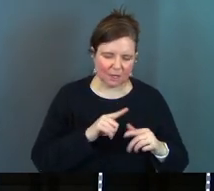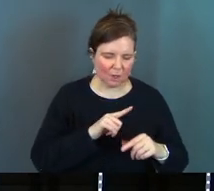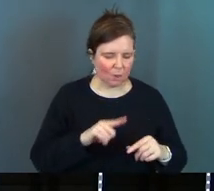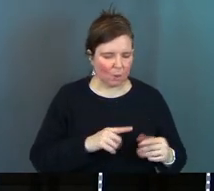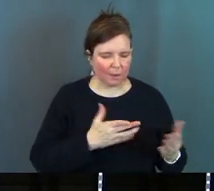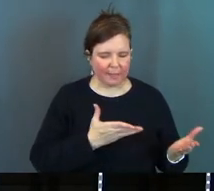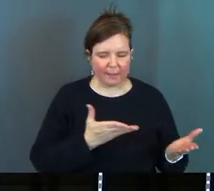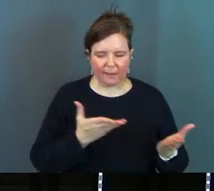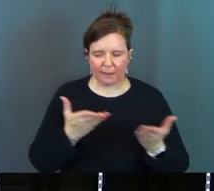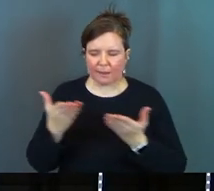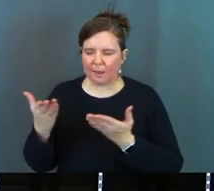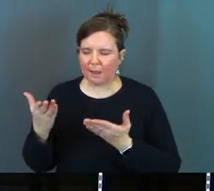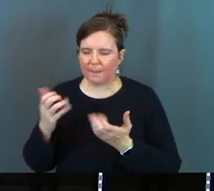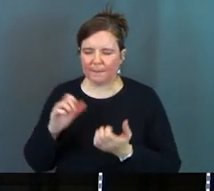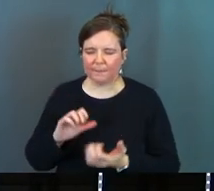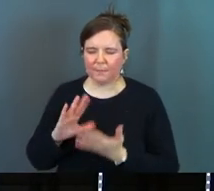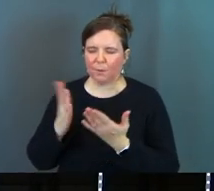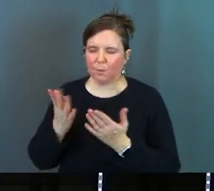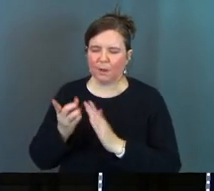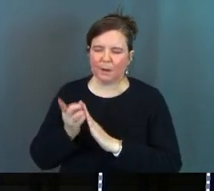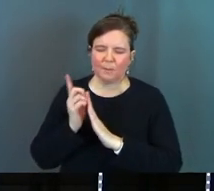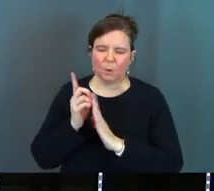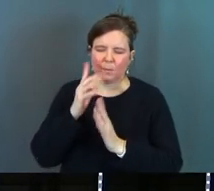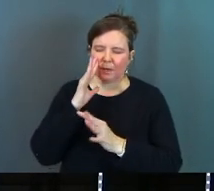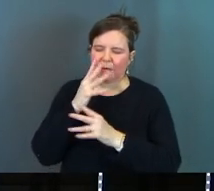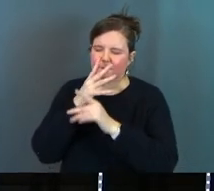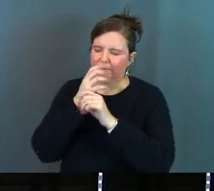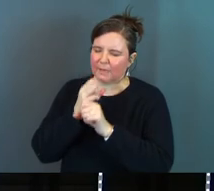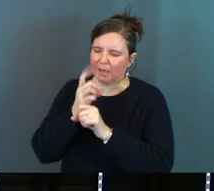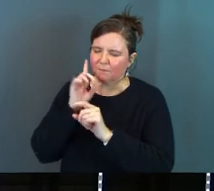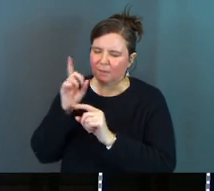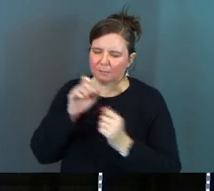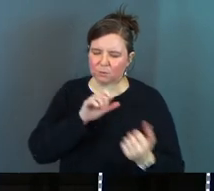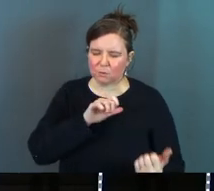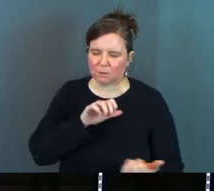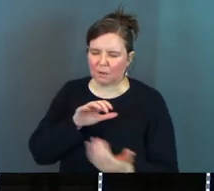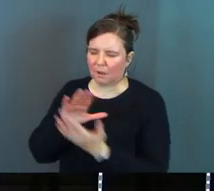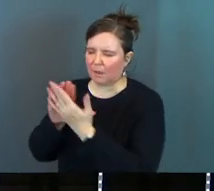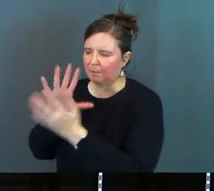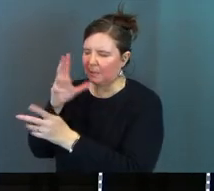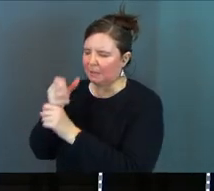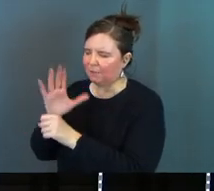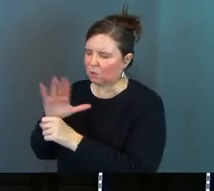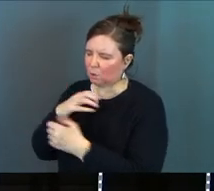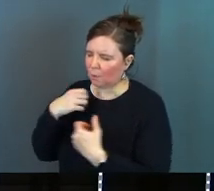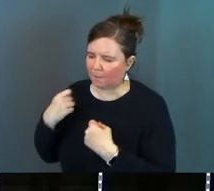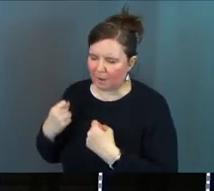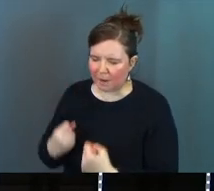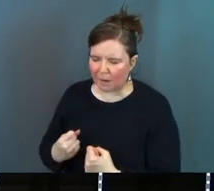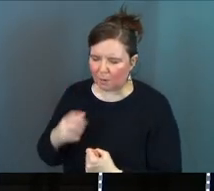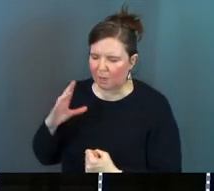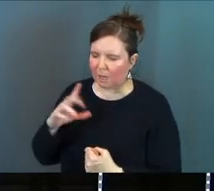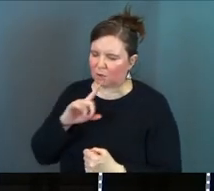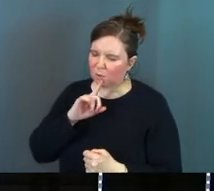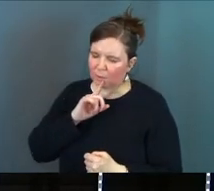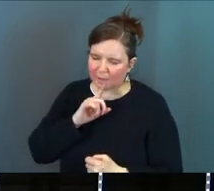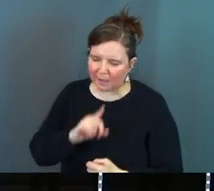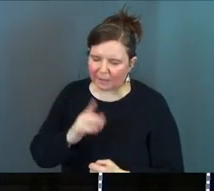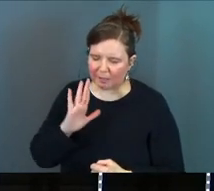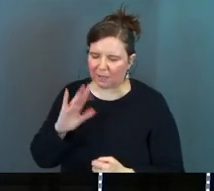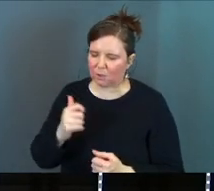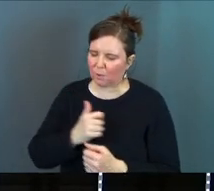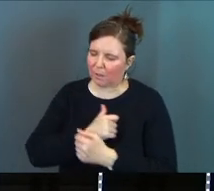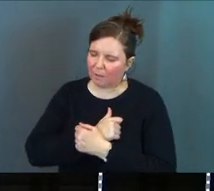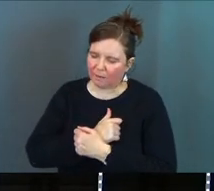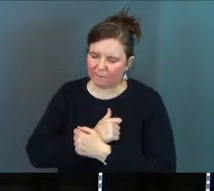Lord they come Lord what a moment of faith for them Lord to come believing God in your power in your reality God